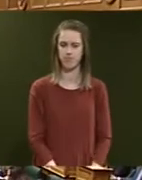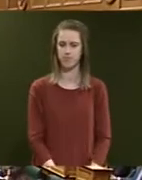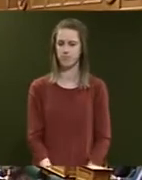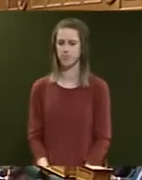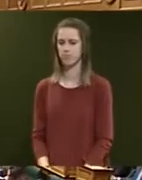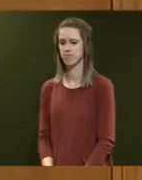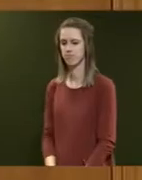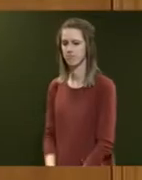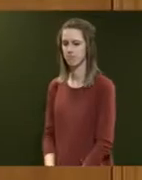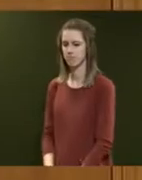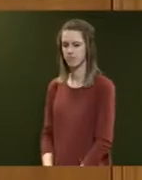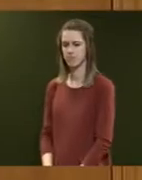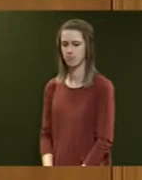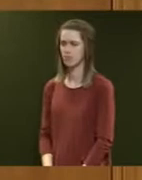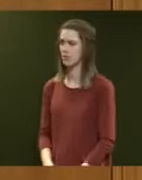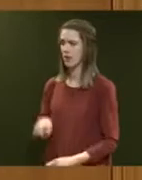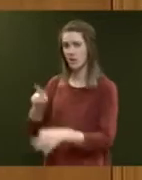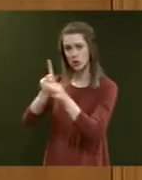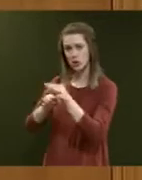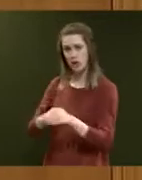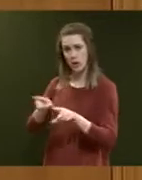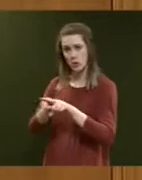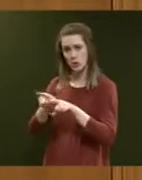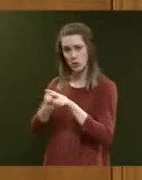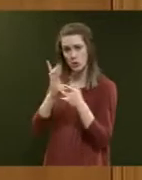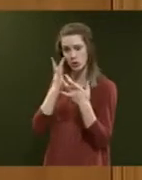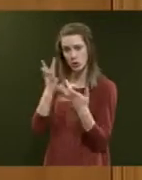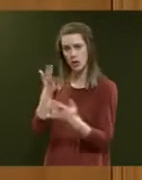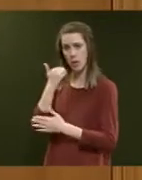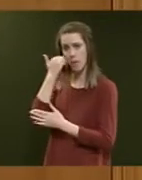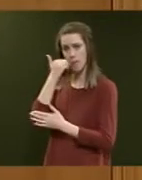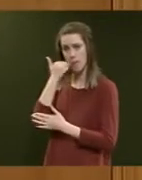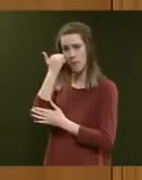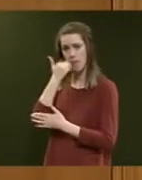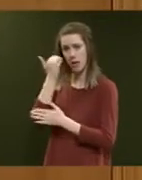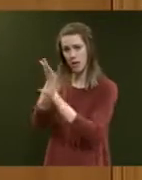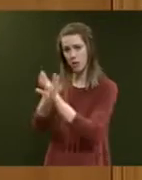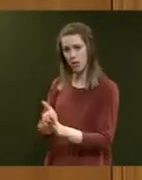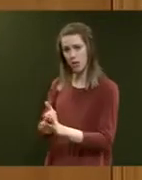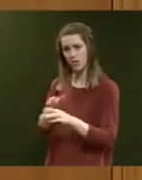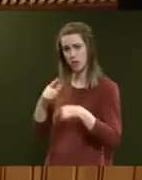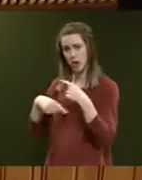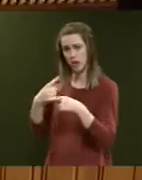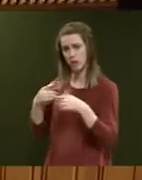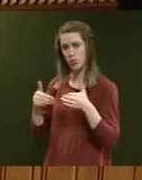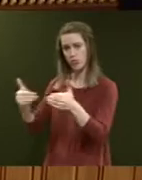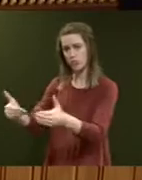Supplementary. Does the survey also demonstrate how Māori rangatahi are currently progressing?